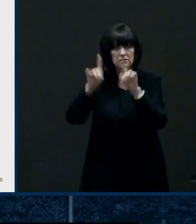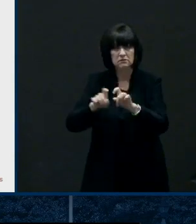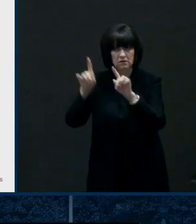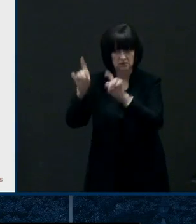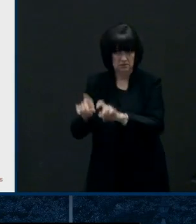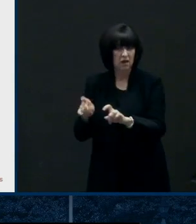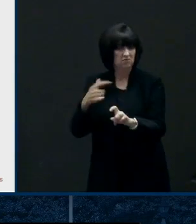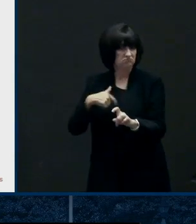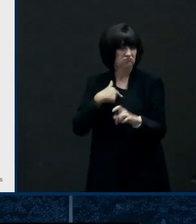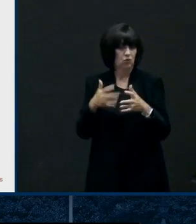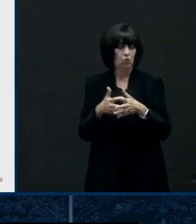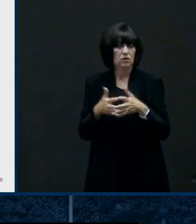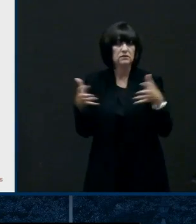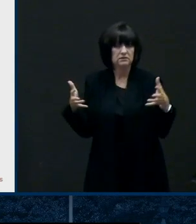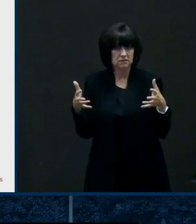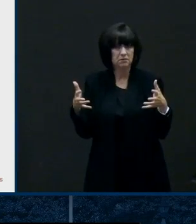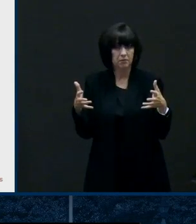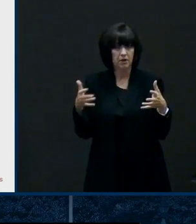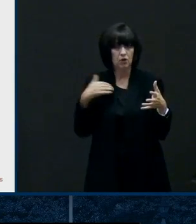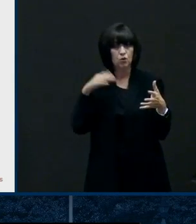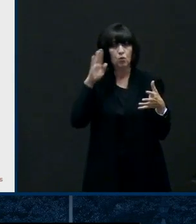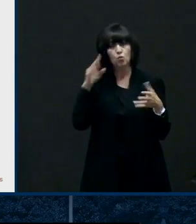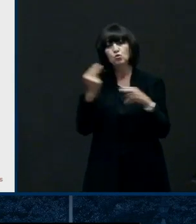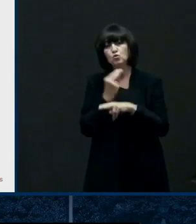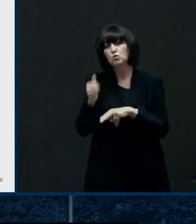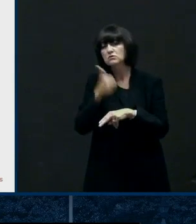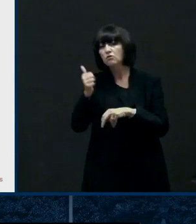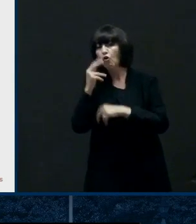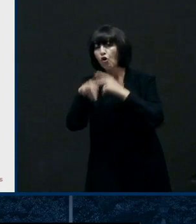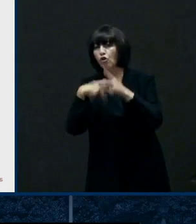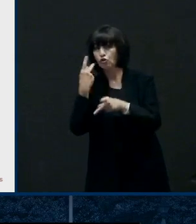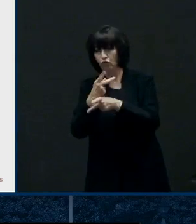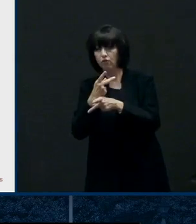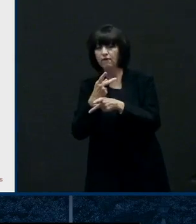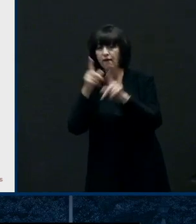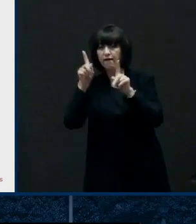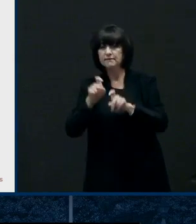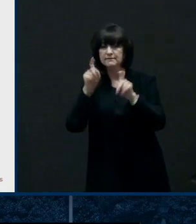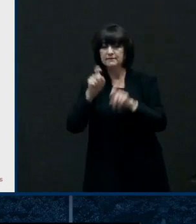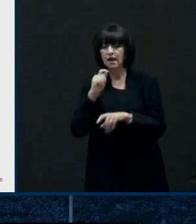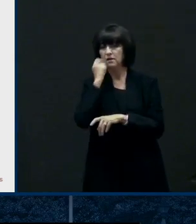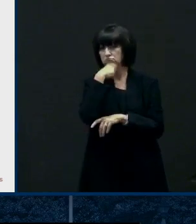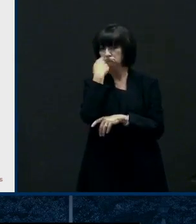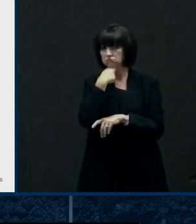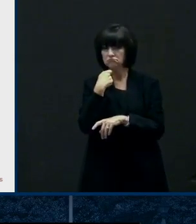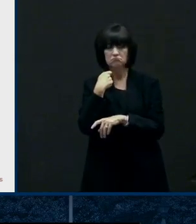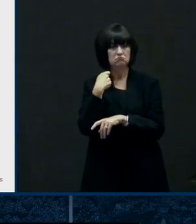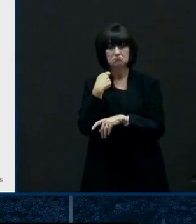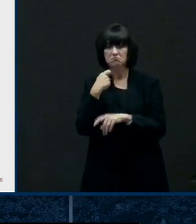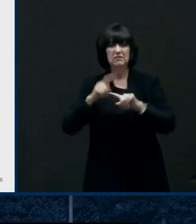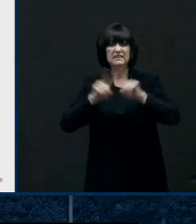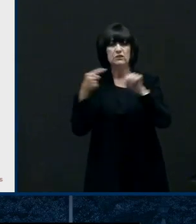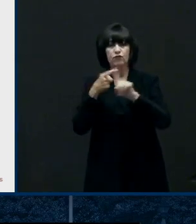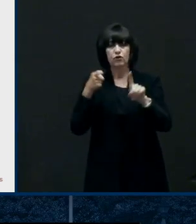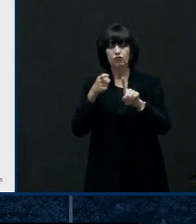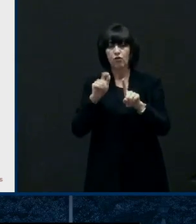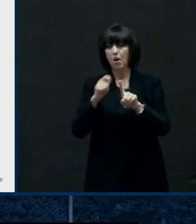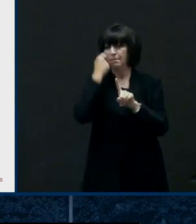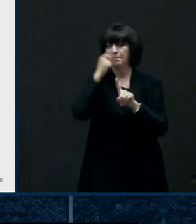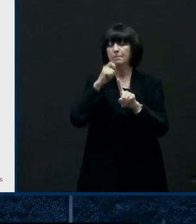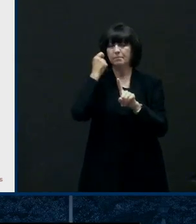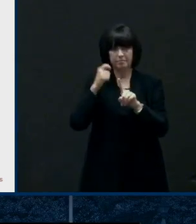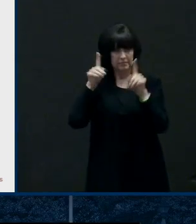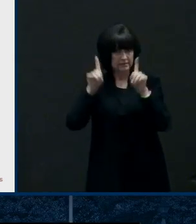testing we're going to be using uh another saliva based test so it's very uh you know easy for individuals to do and it gives us additional lab